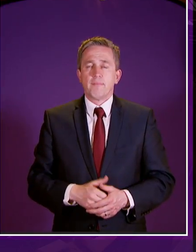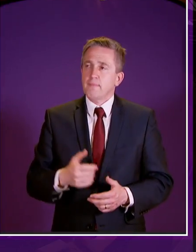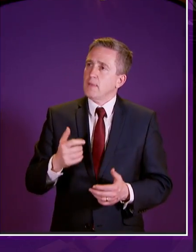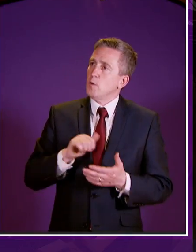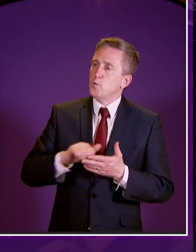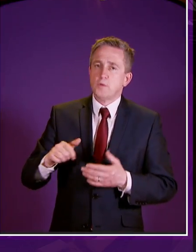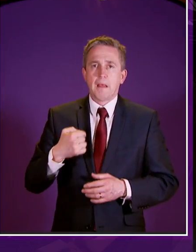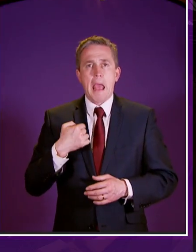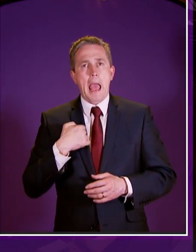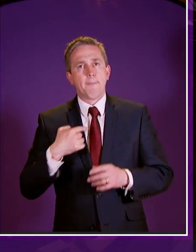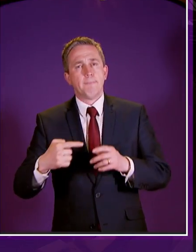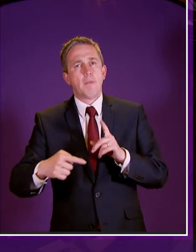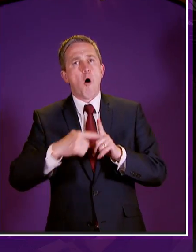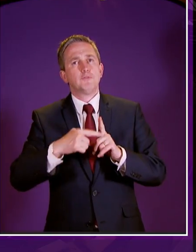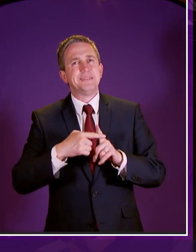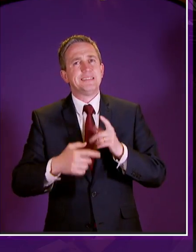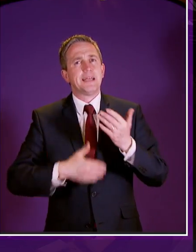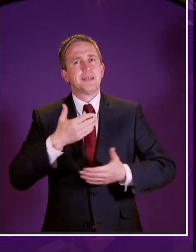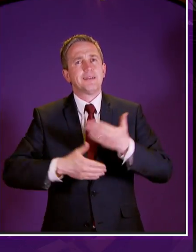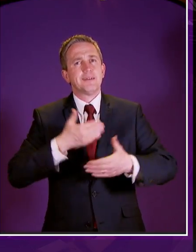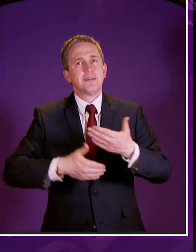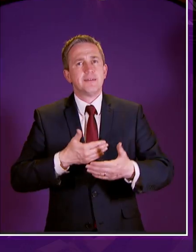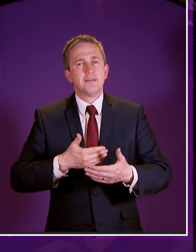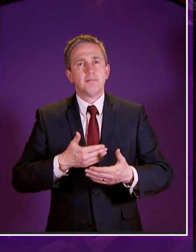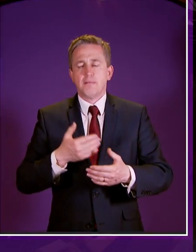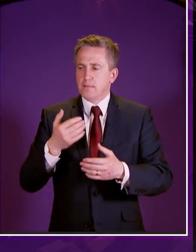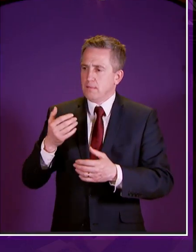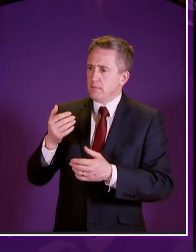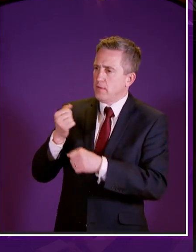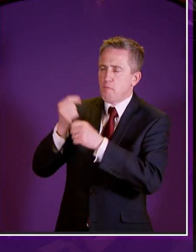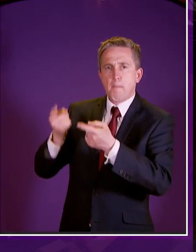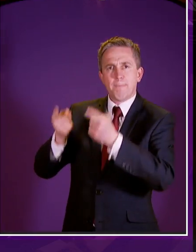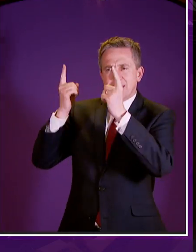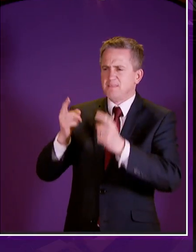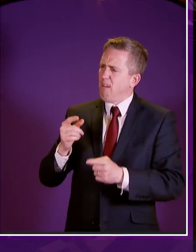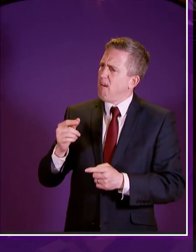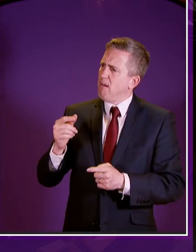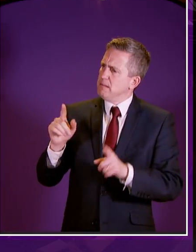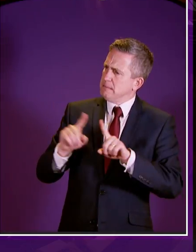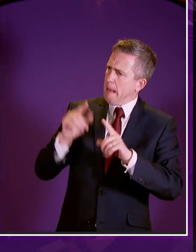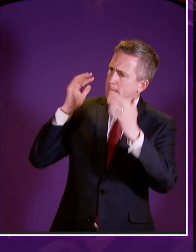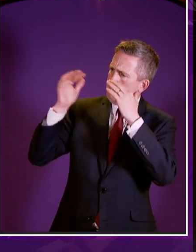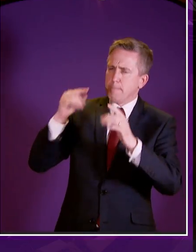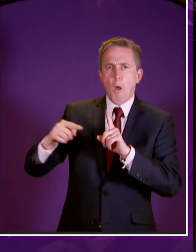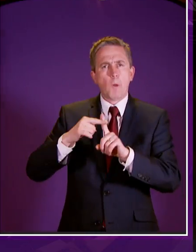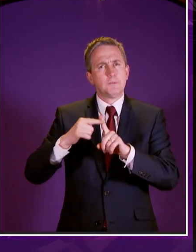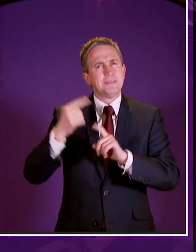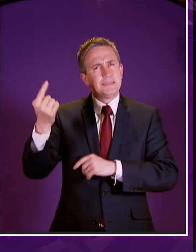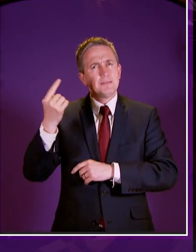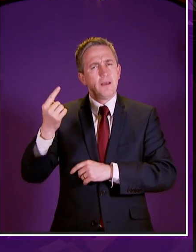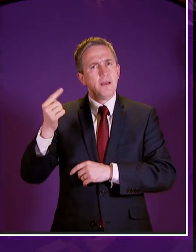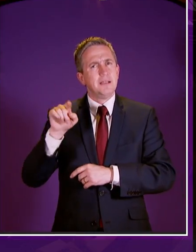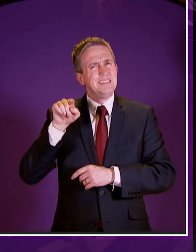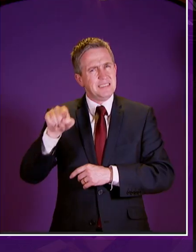an optimist in life and i think the minister must be an optimist as well because she has